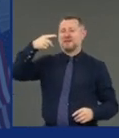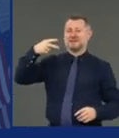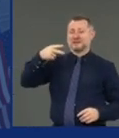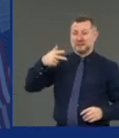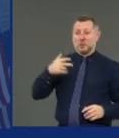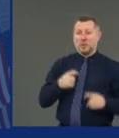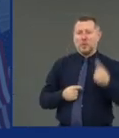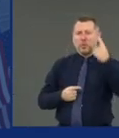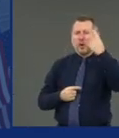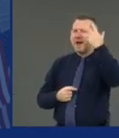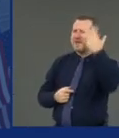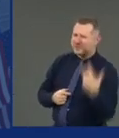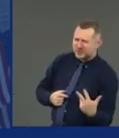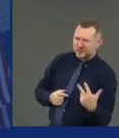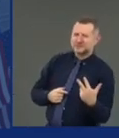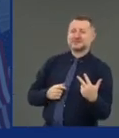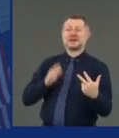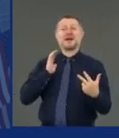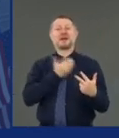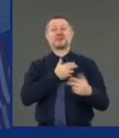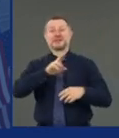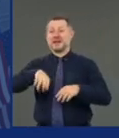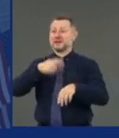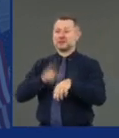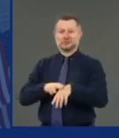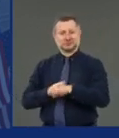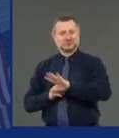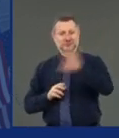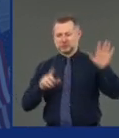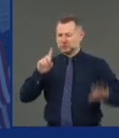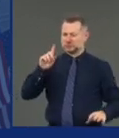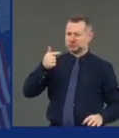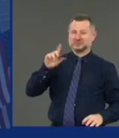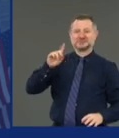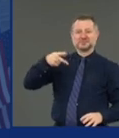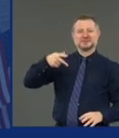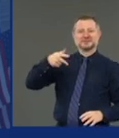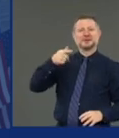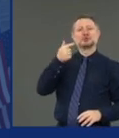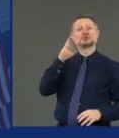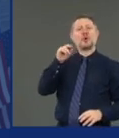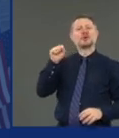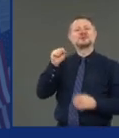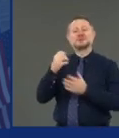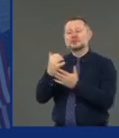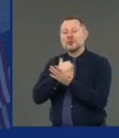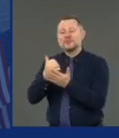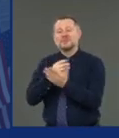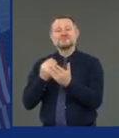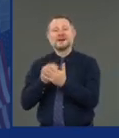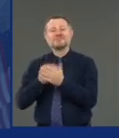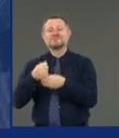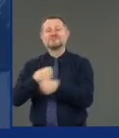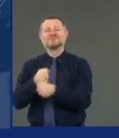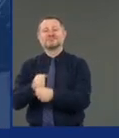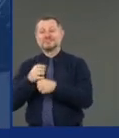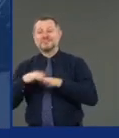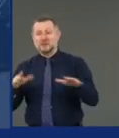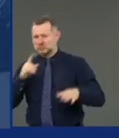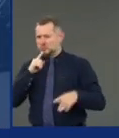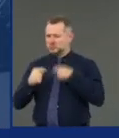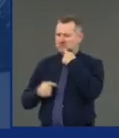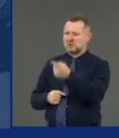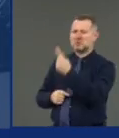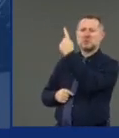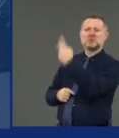How can you tell one-third of the country to go to heck and then think you're going to see an economic